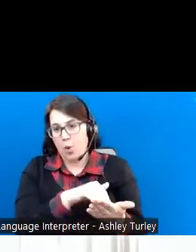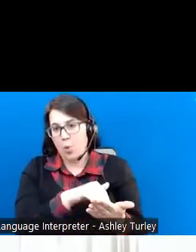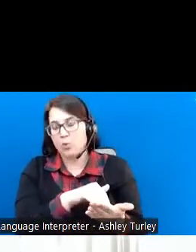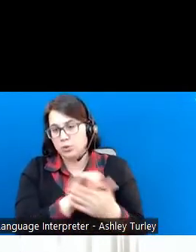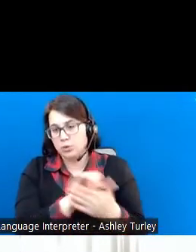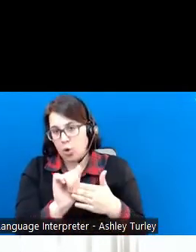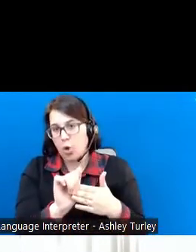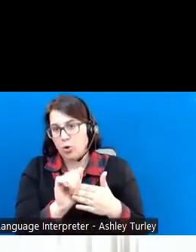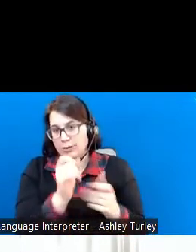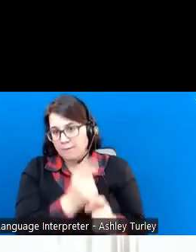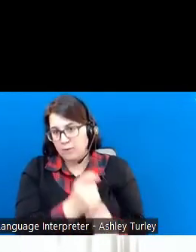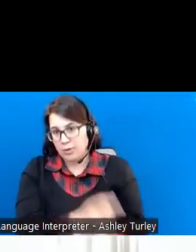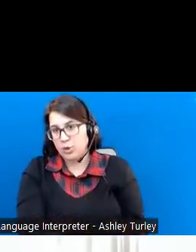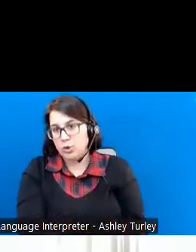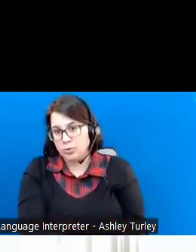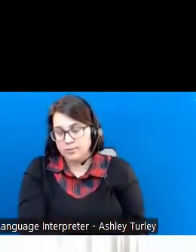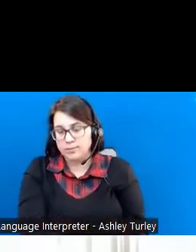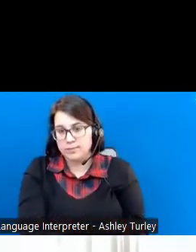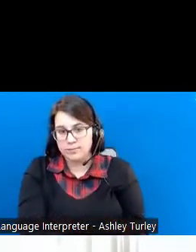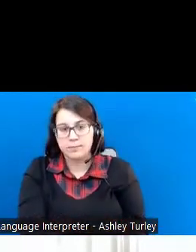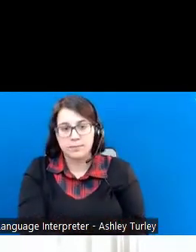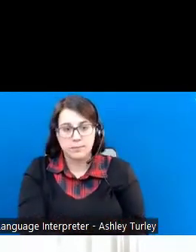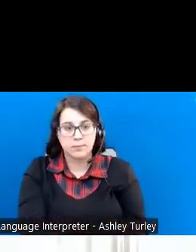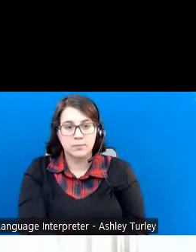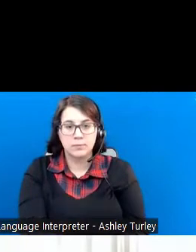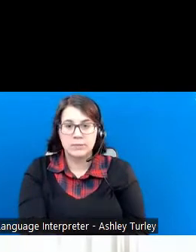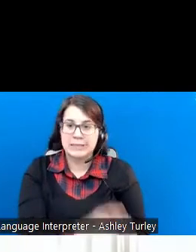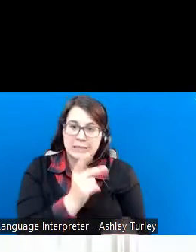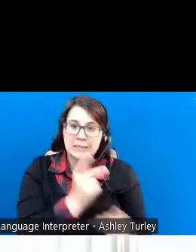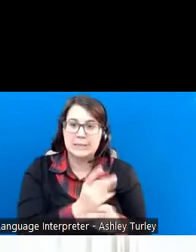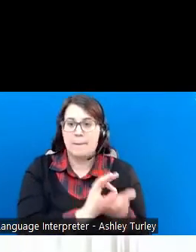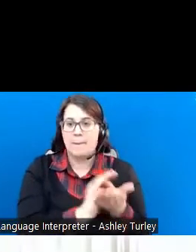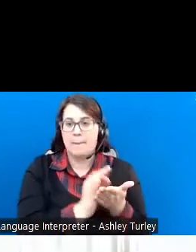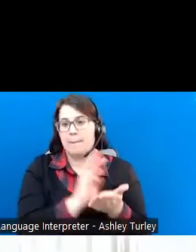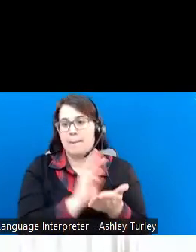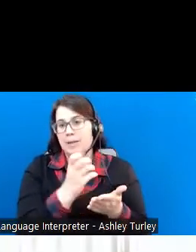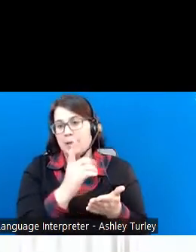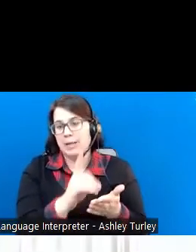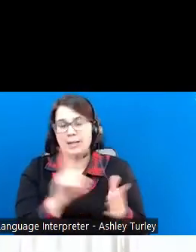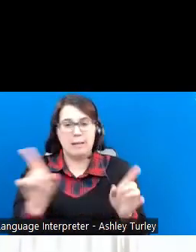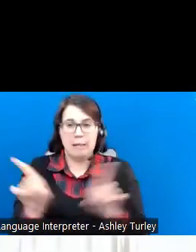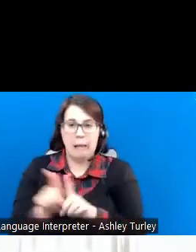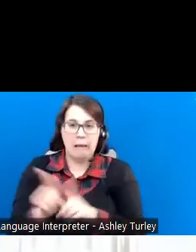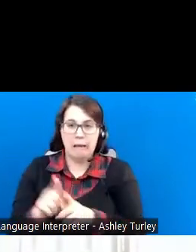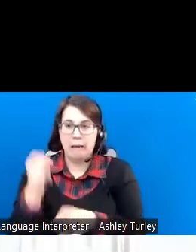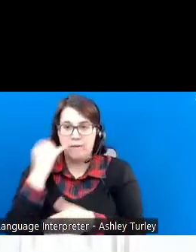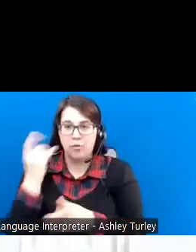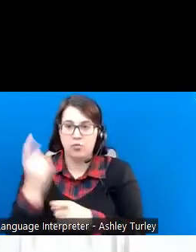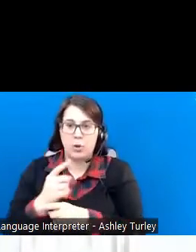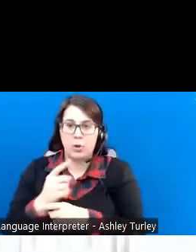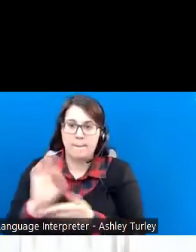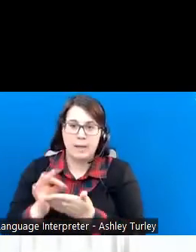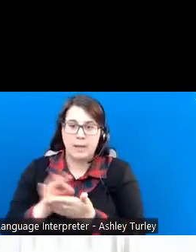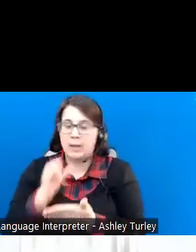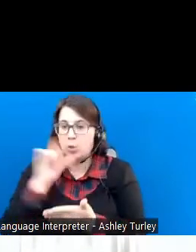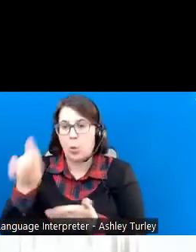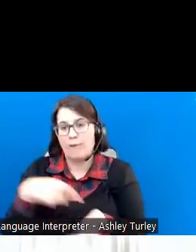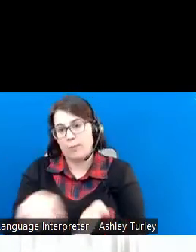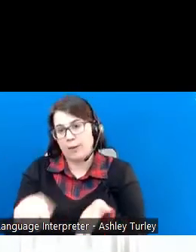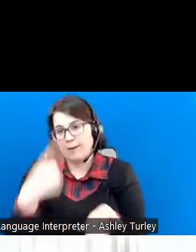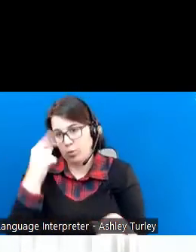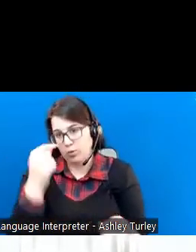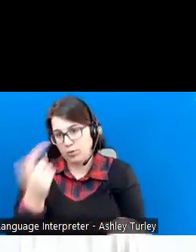mark and keep their Medicaid just like they would have regular Medicaid and not have to pay for it.